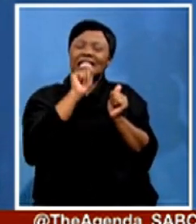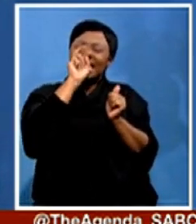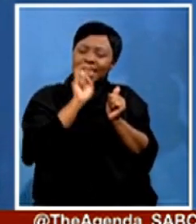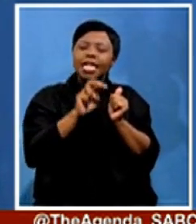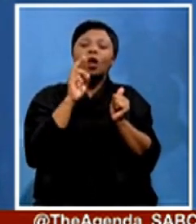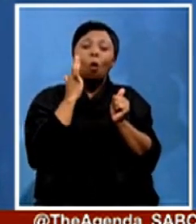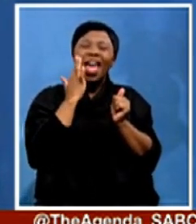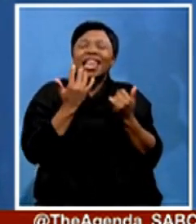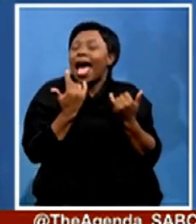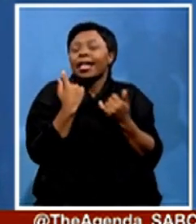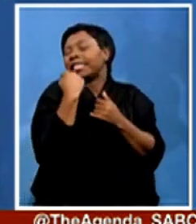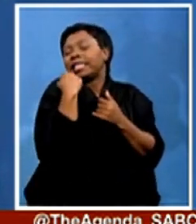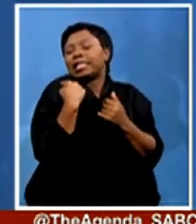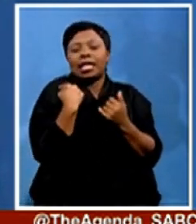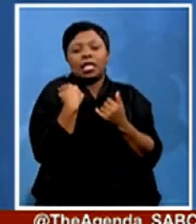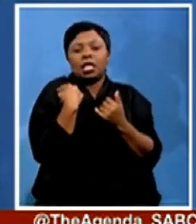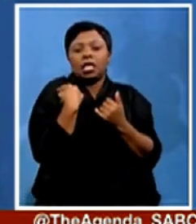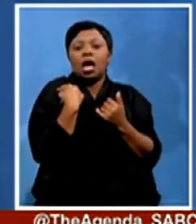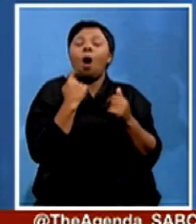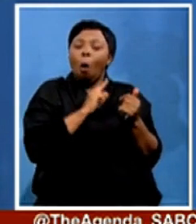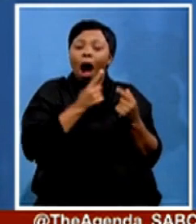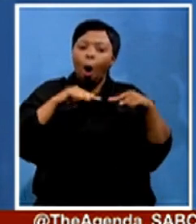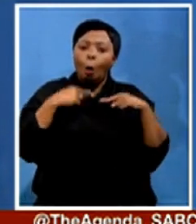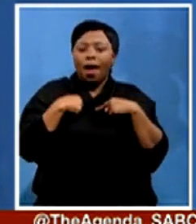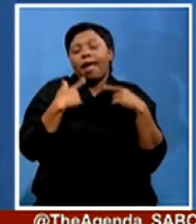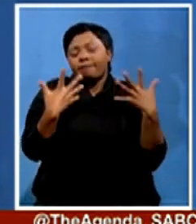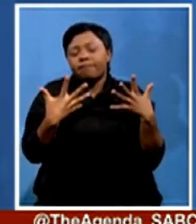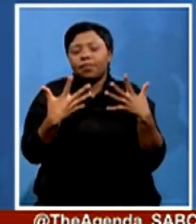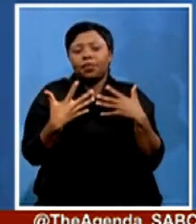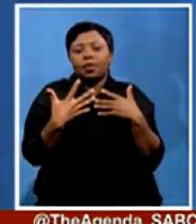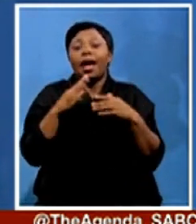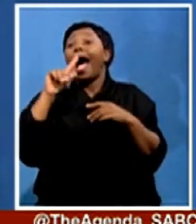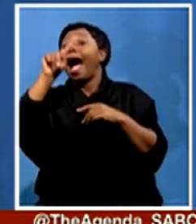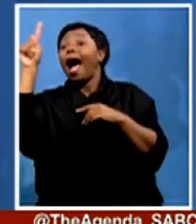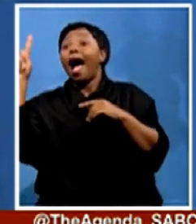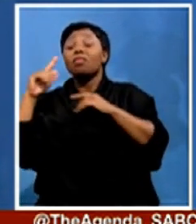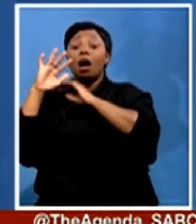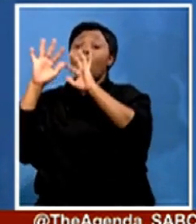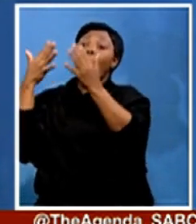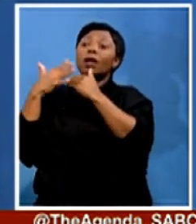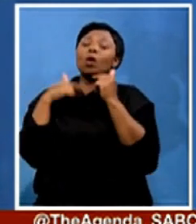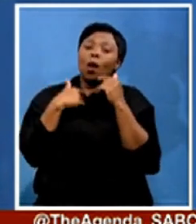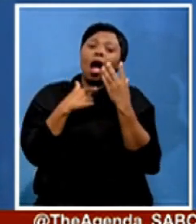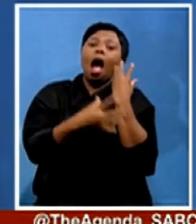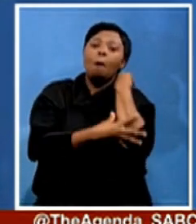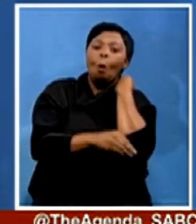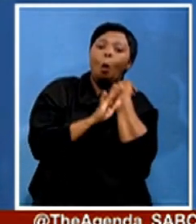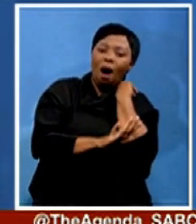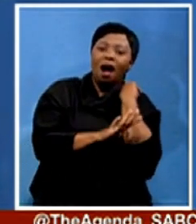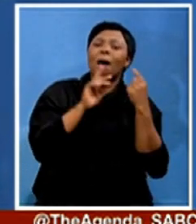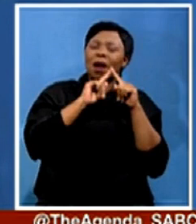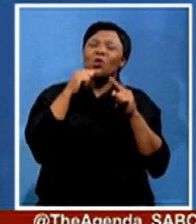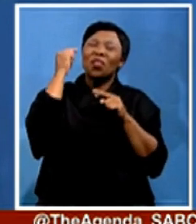poorer of all other continents. But we think we still have a lot of other